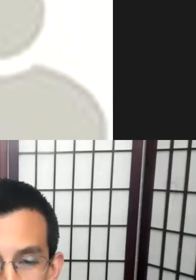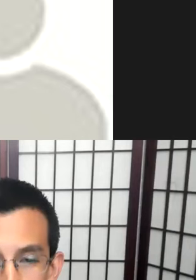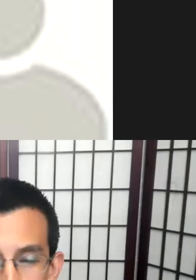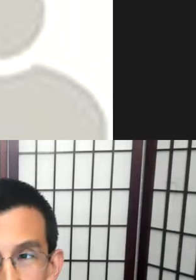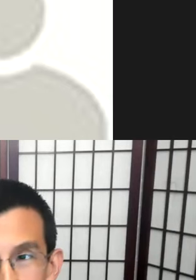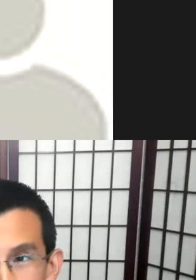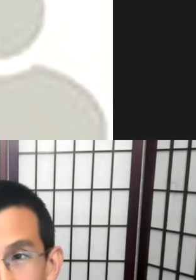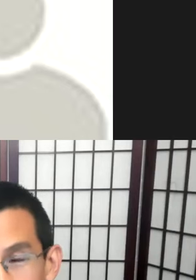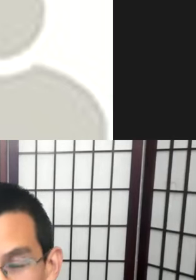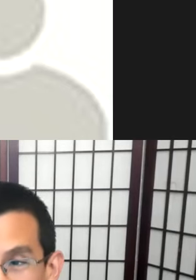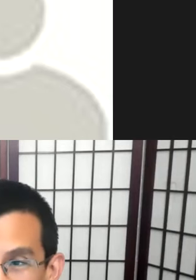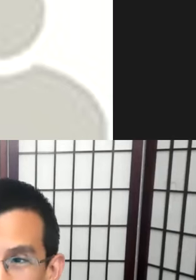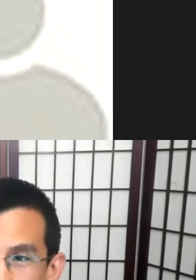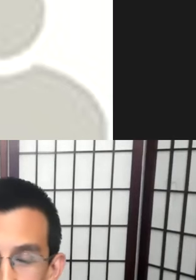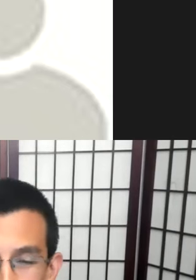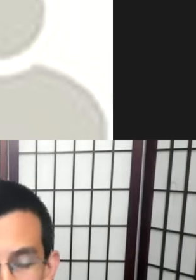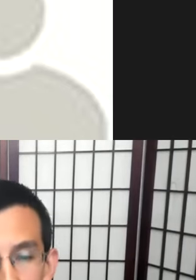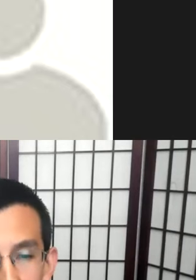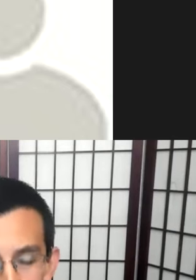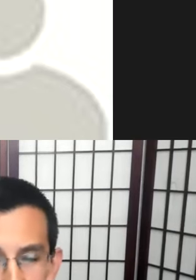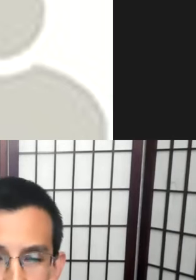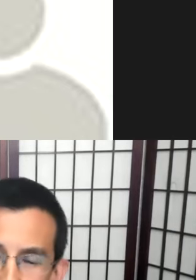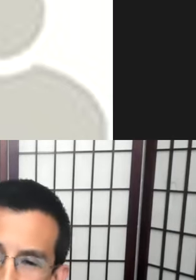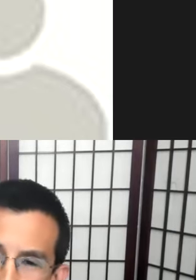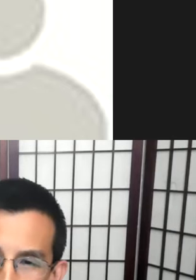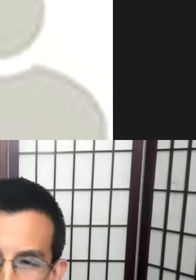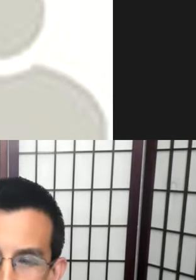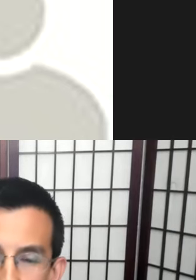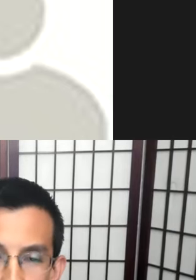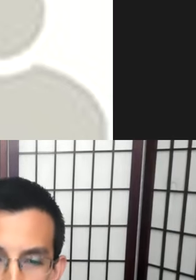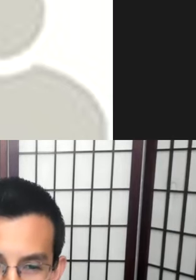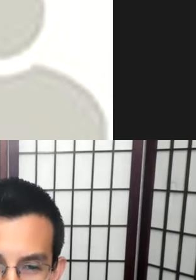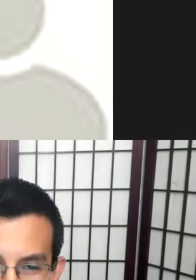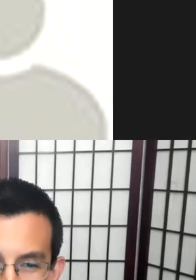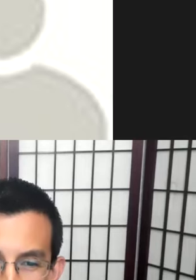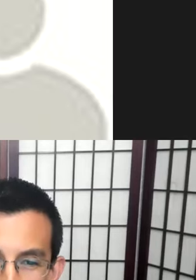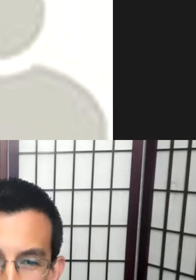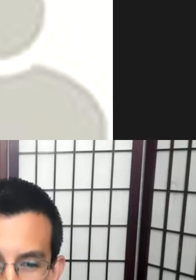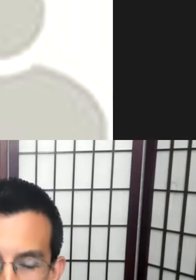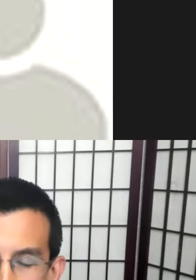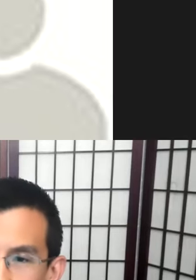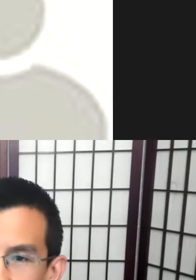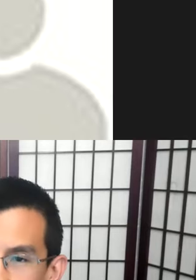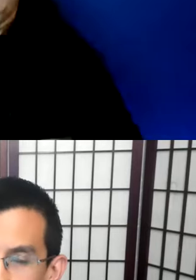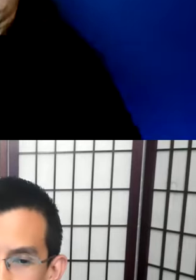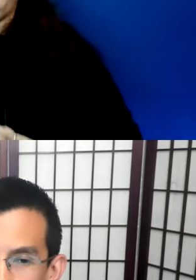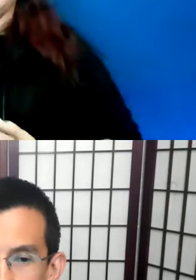in general, it's appropriate to inquire about this, but also to just pay attention to really develop relationships that will